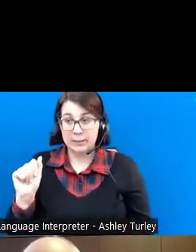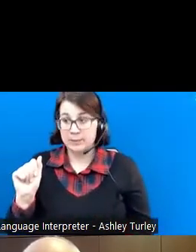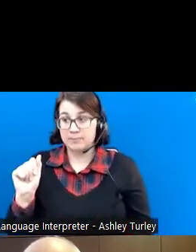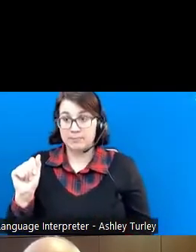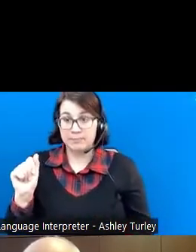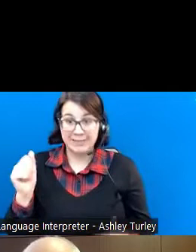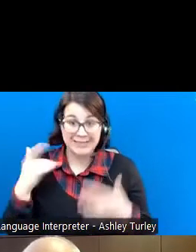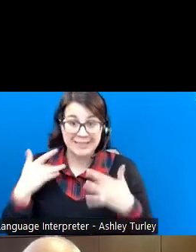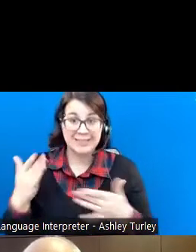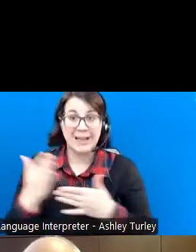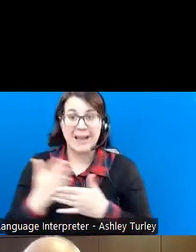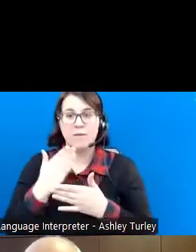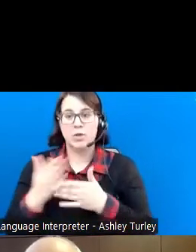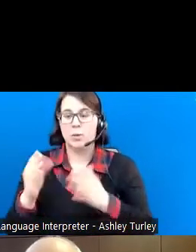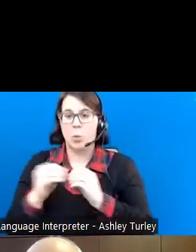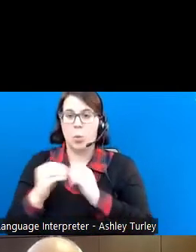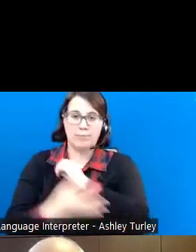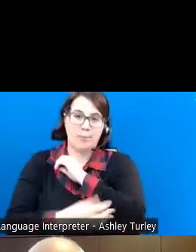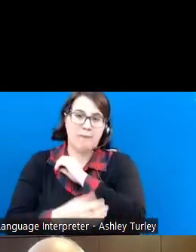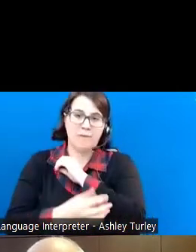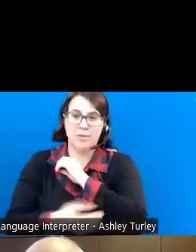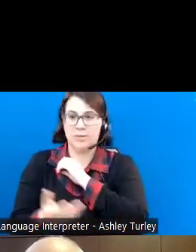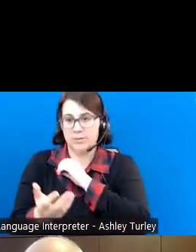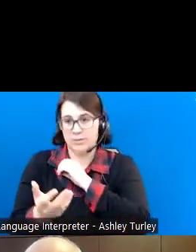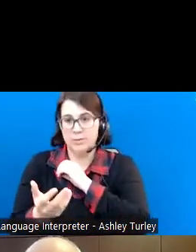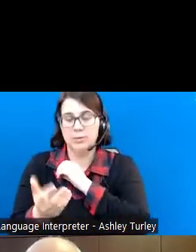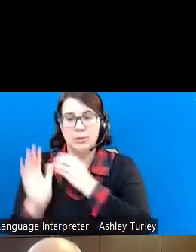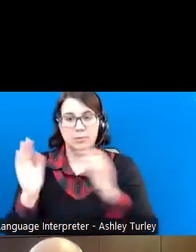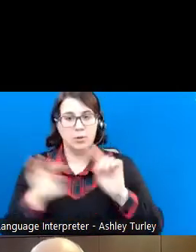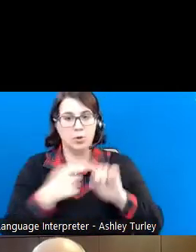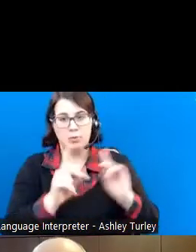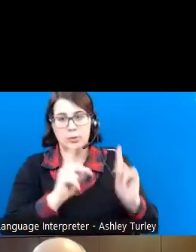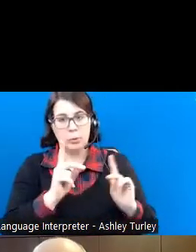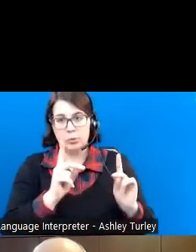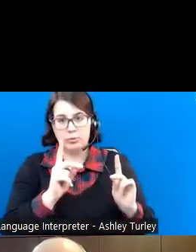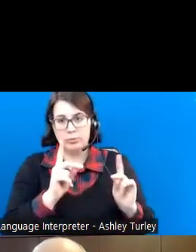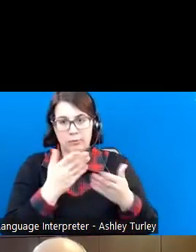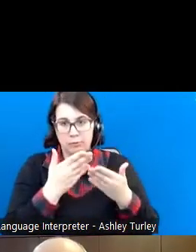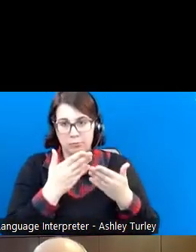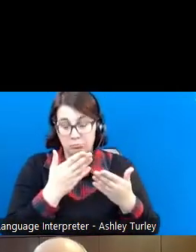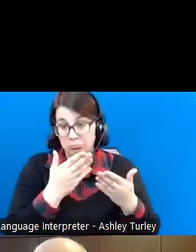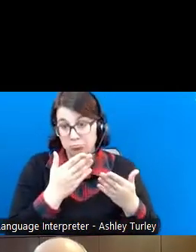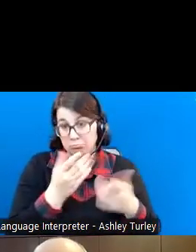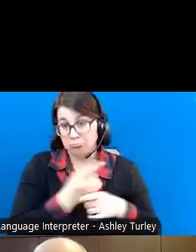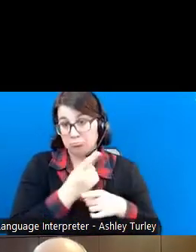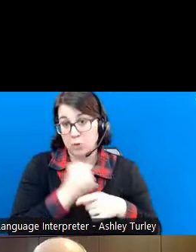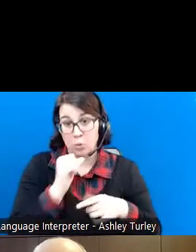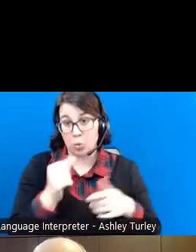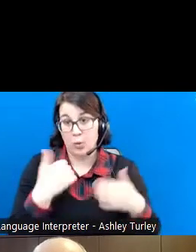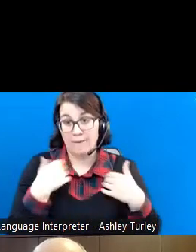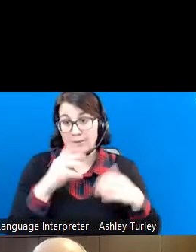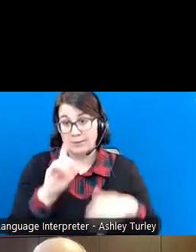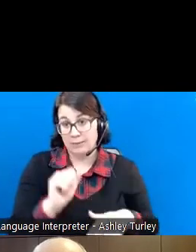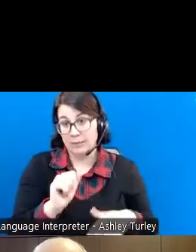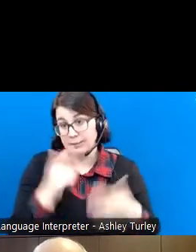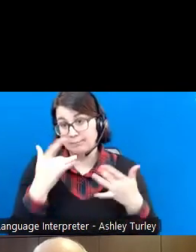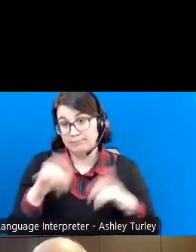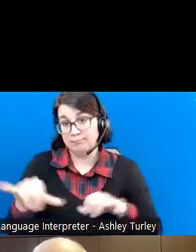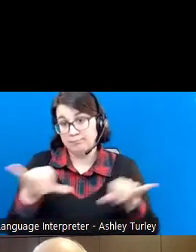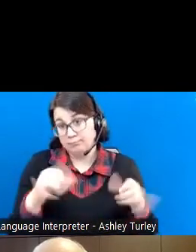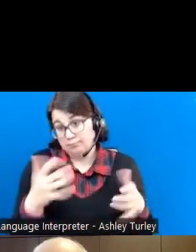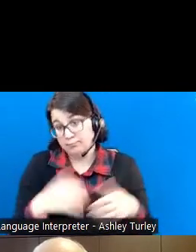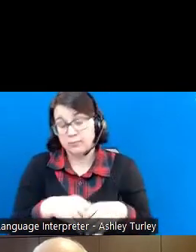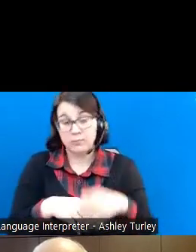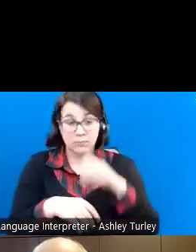much more impoverished than people who don't have disabilities as a general rule. So this ABLE